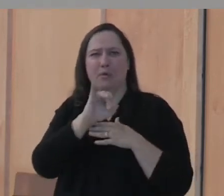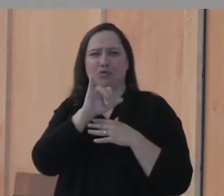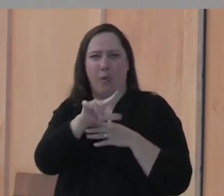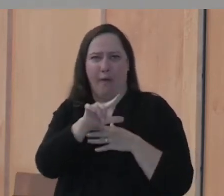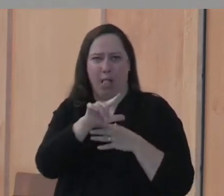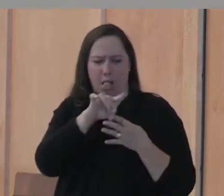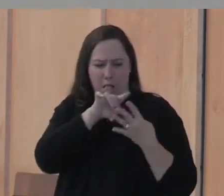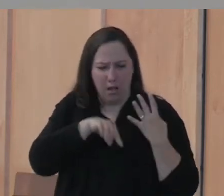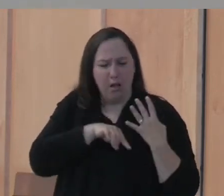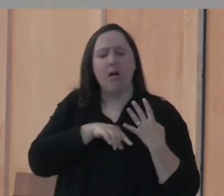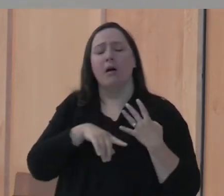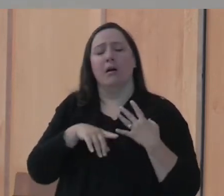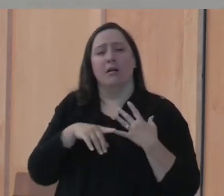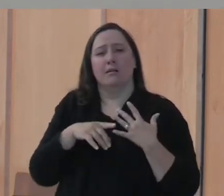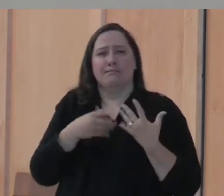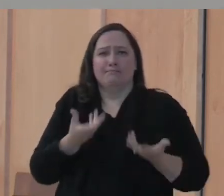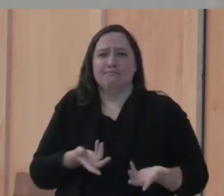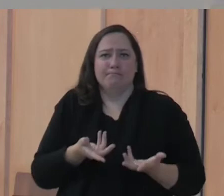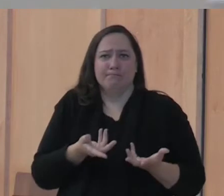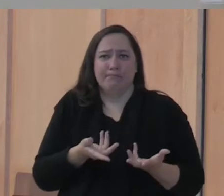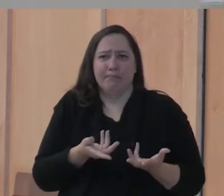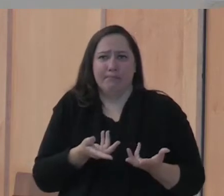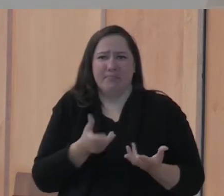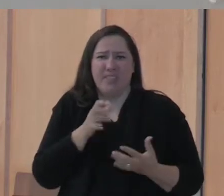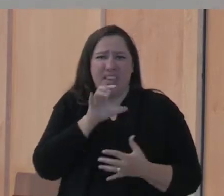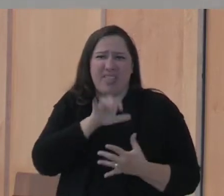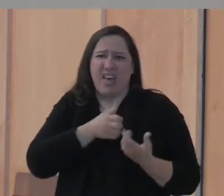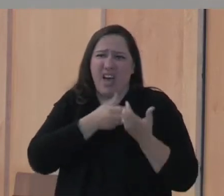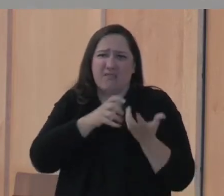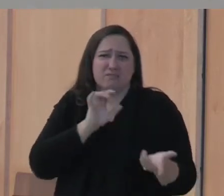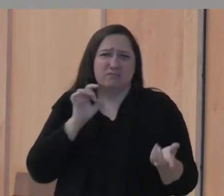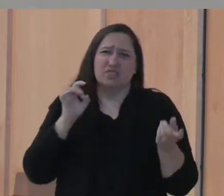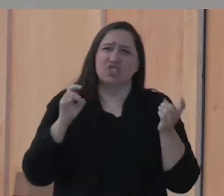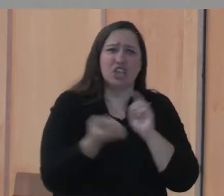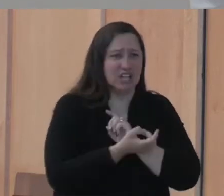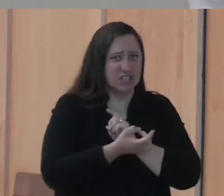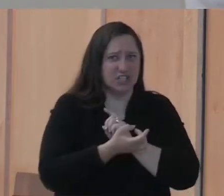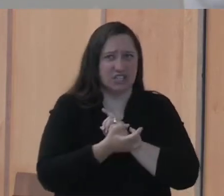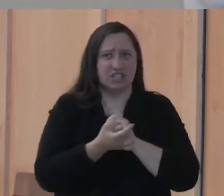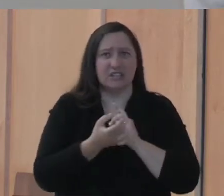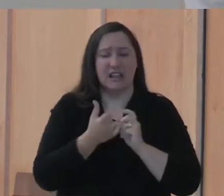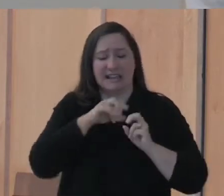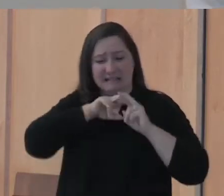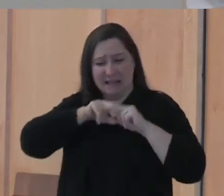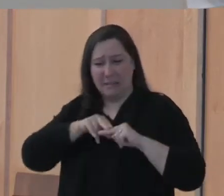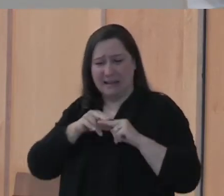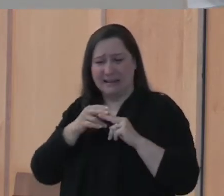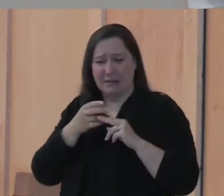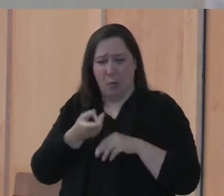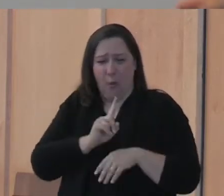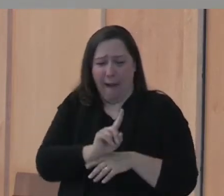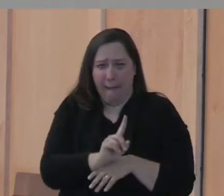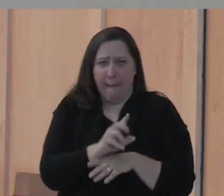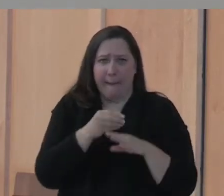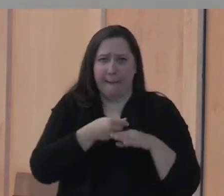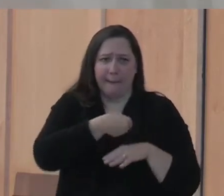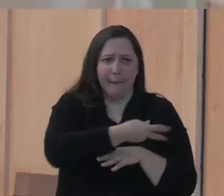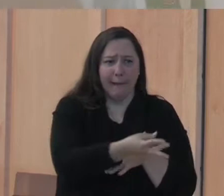And it just incredibly changes the outcome. That depending on the kind of soil the seed was on,